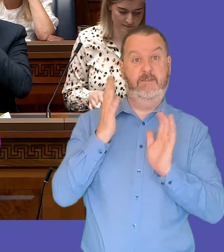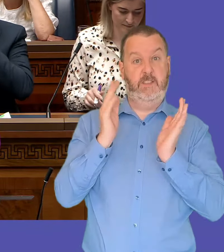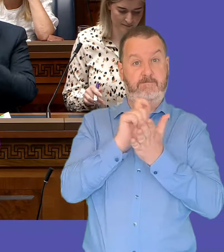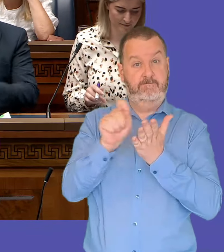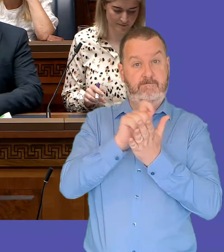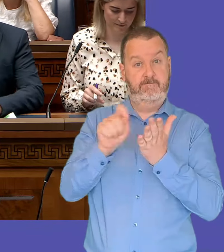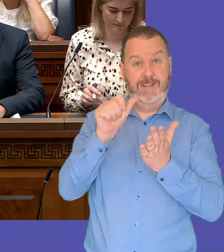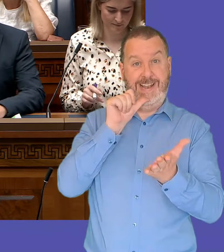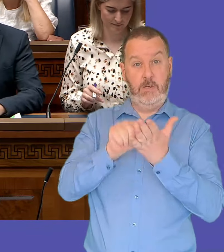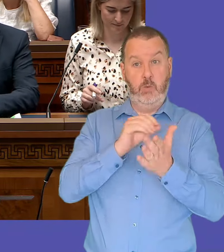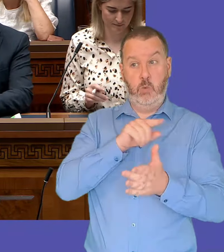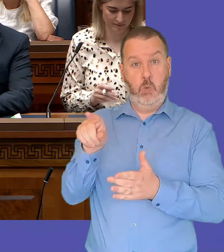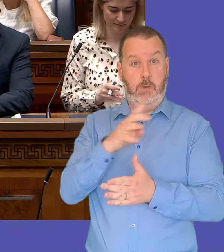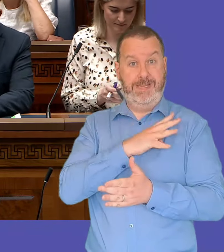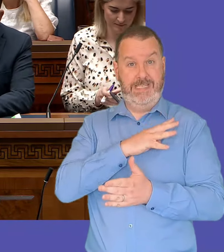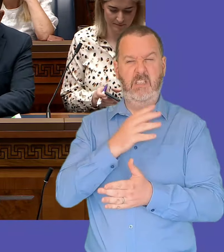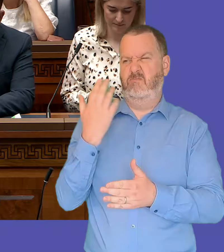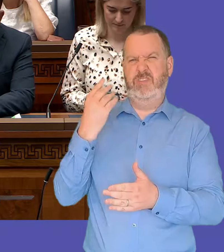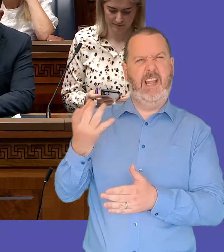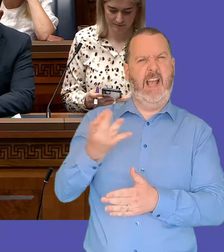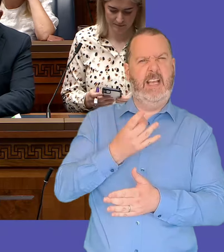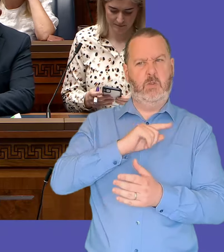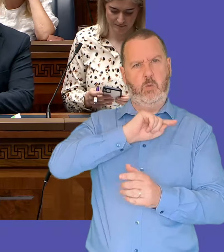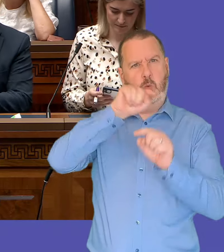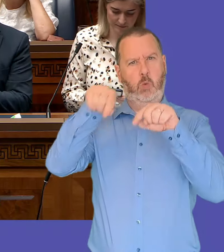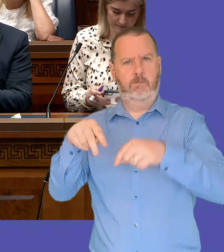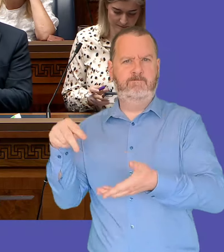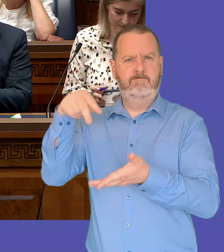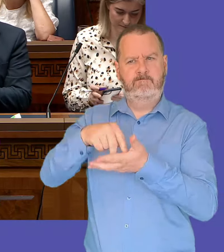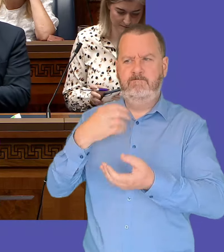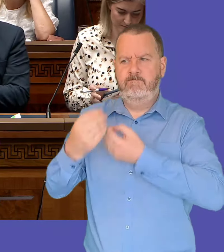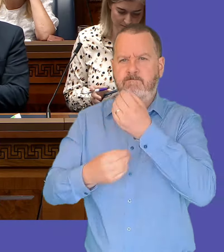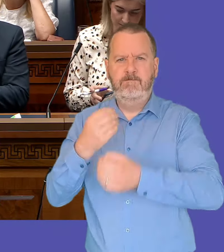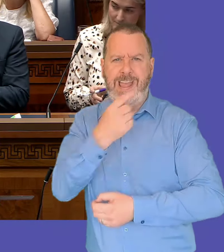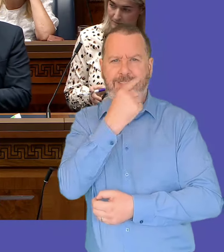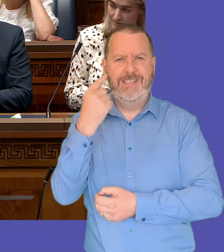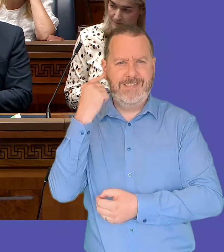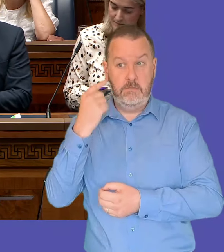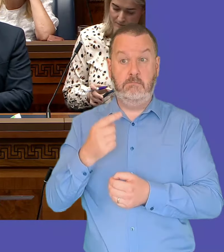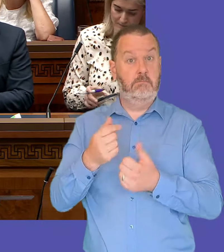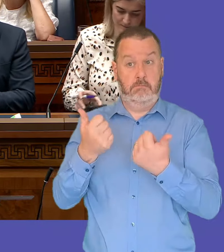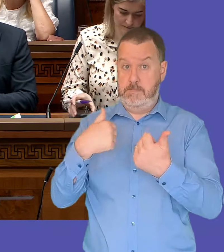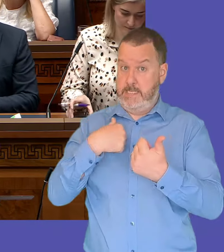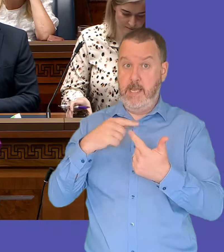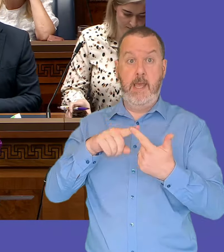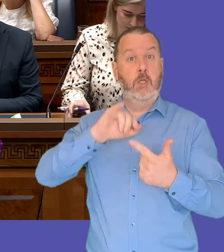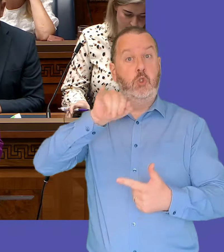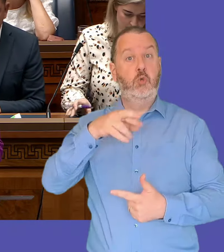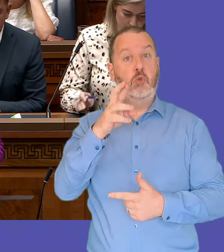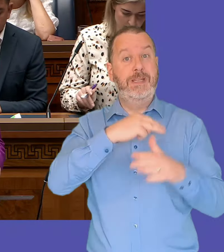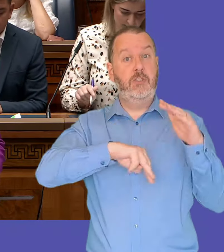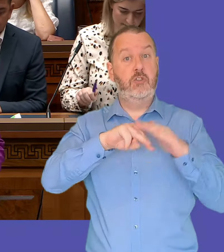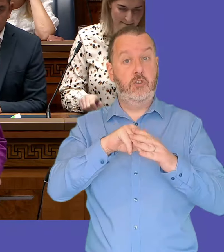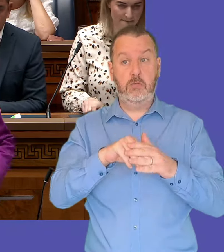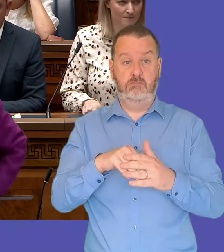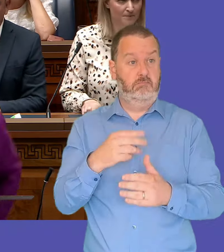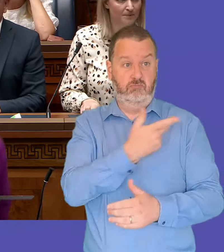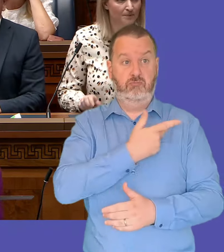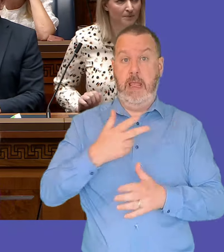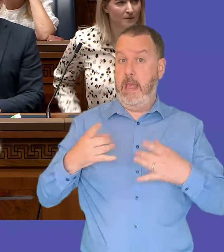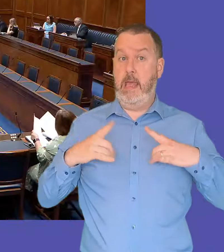invitation for ministers to give evidence and we'd advise her that we and our junior ministers are happy to do so once a suitable date can be agreed